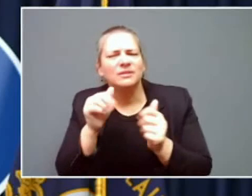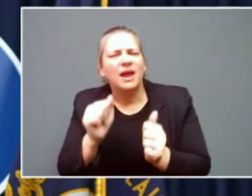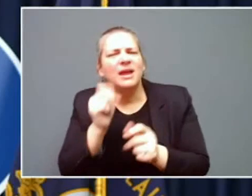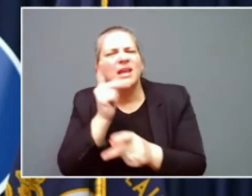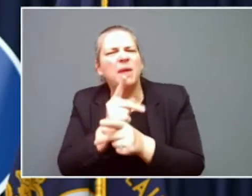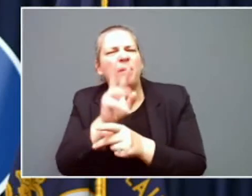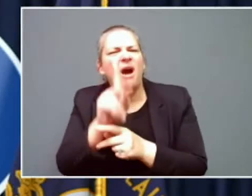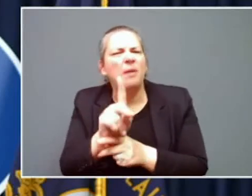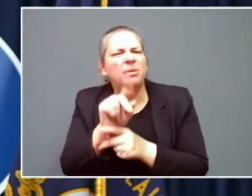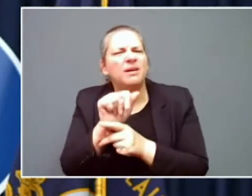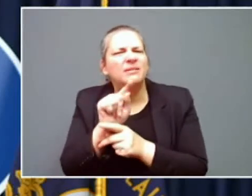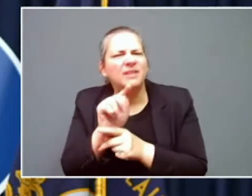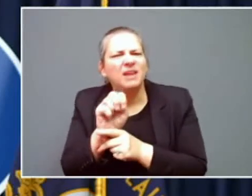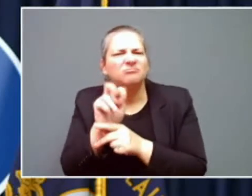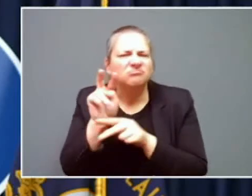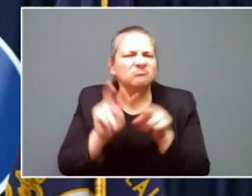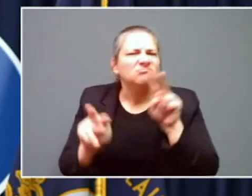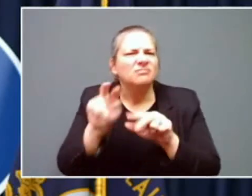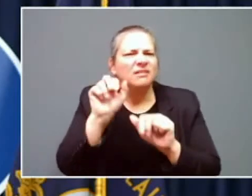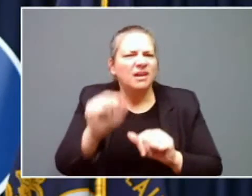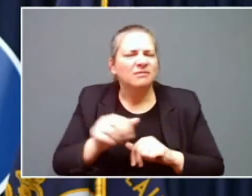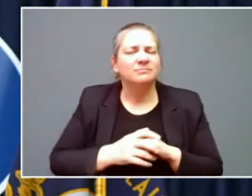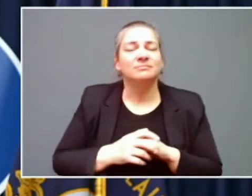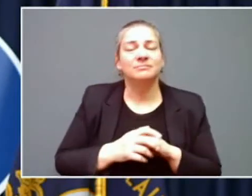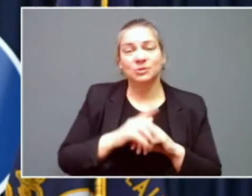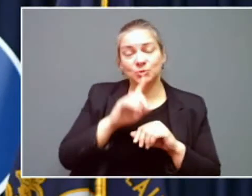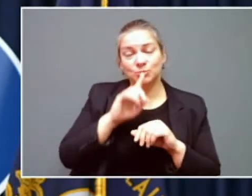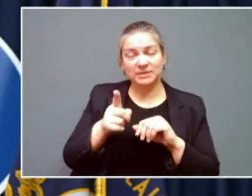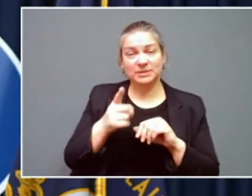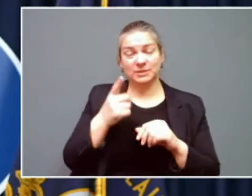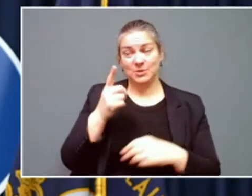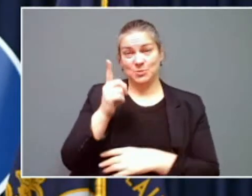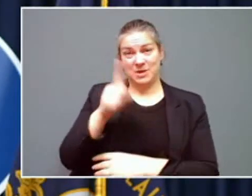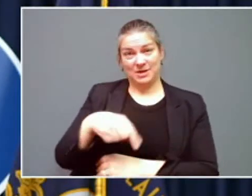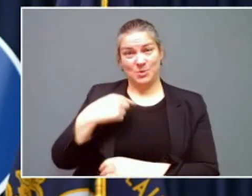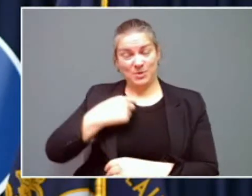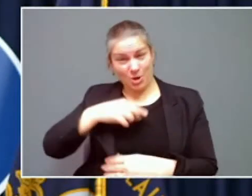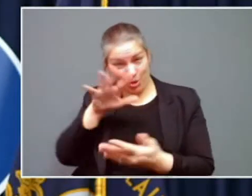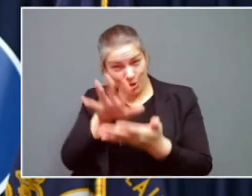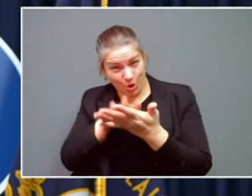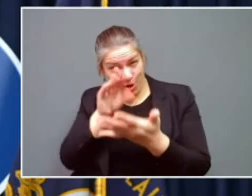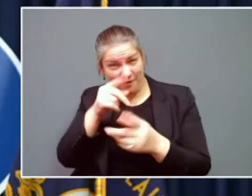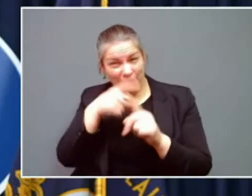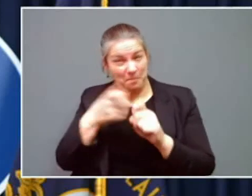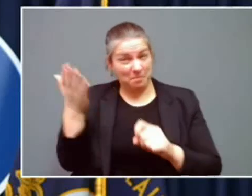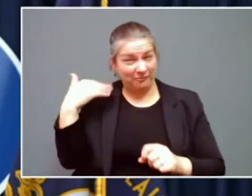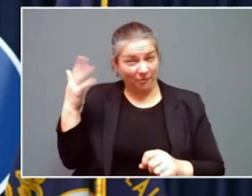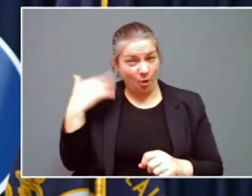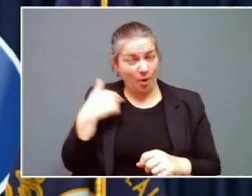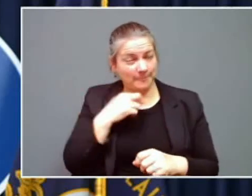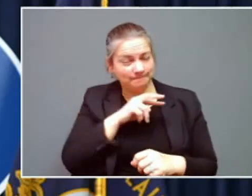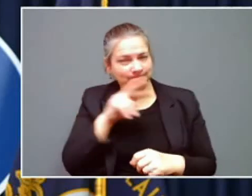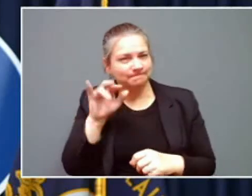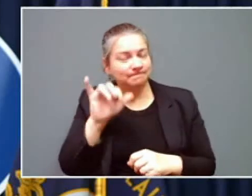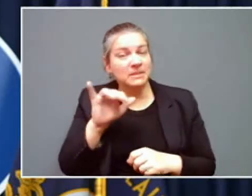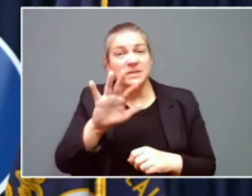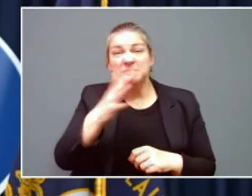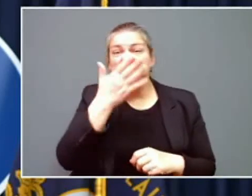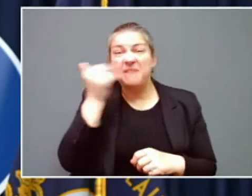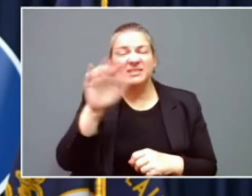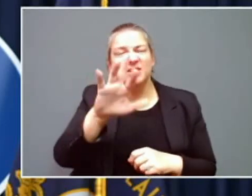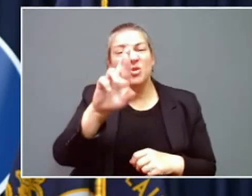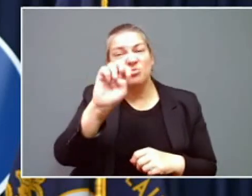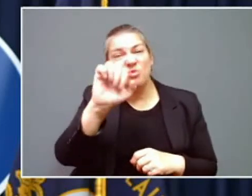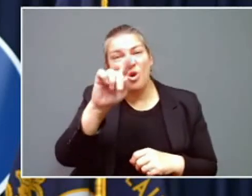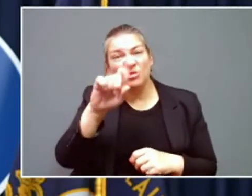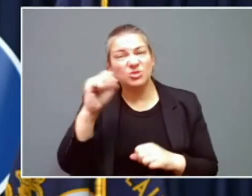the biggest takeaways that we have had in the past for these events is if you could stay off the roadways, we